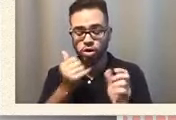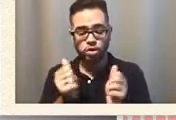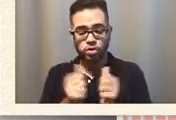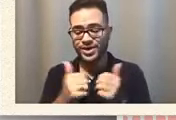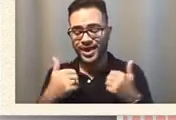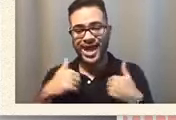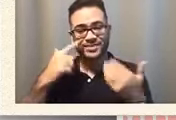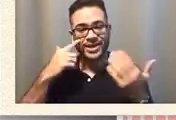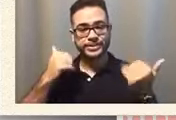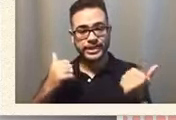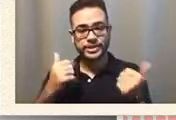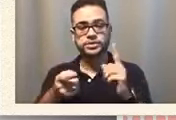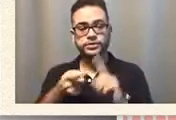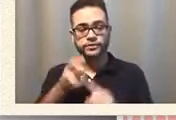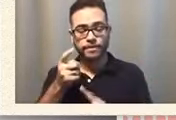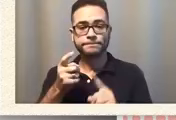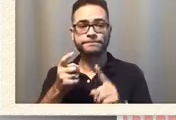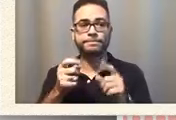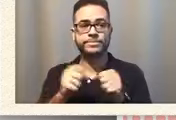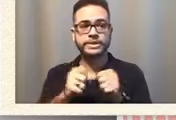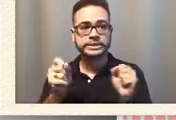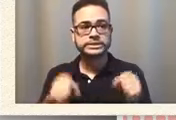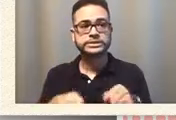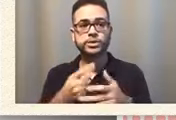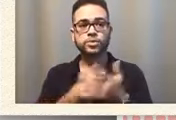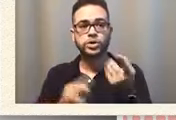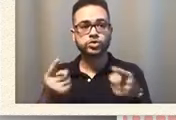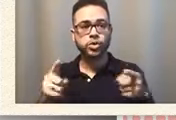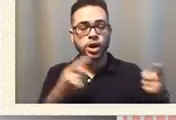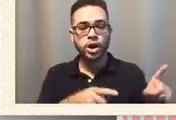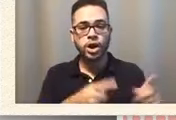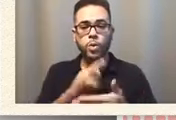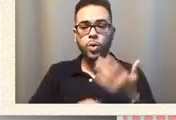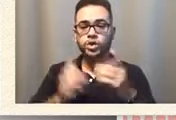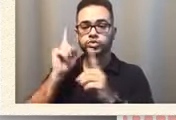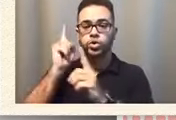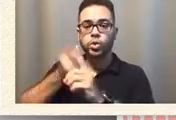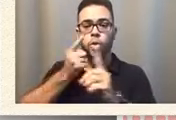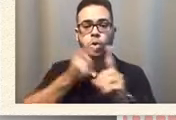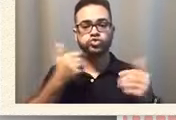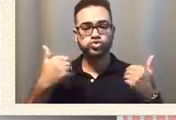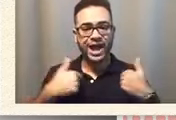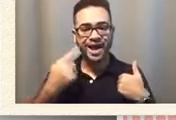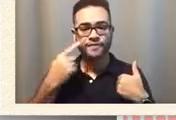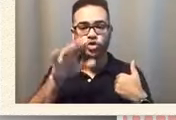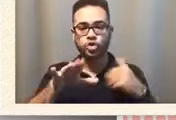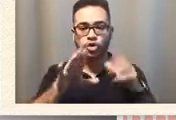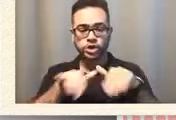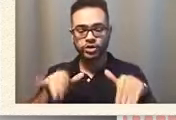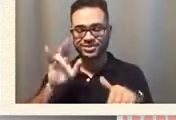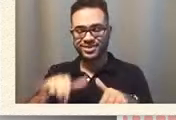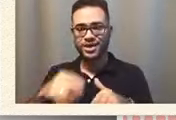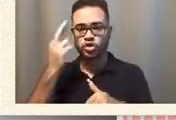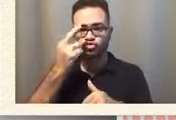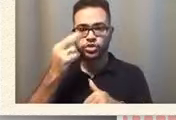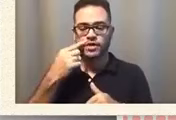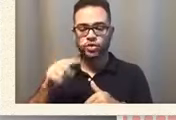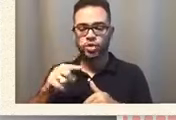as to what's going on what the goals that you have for your kids and that's what an iep is really supposed to be for